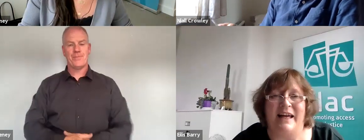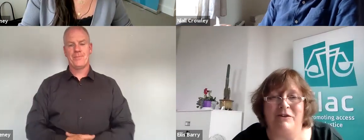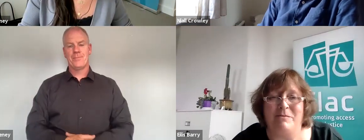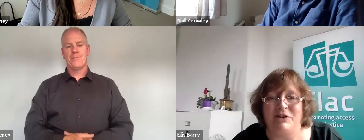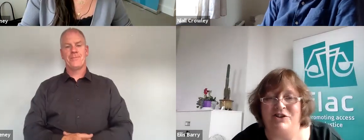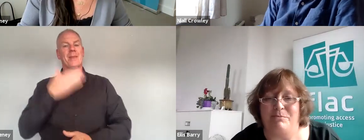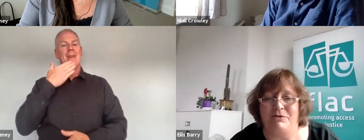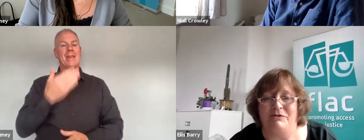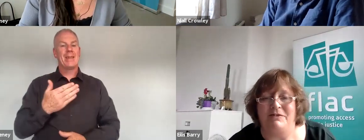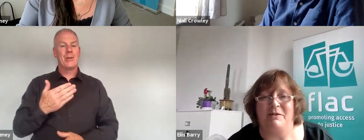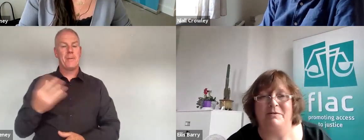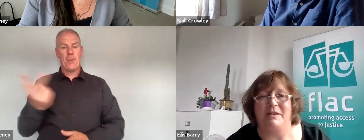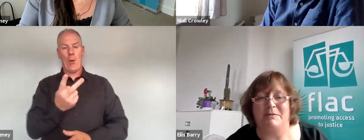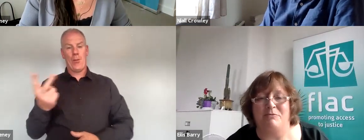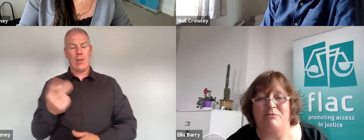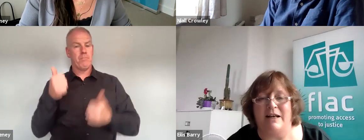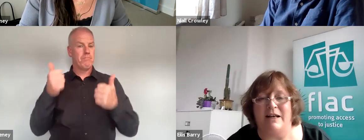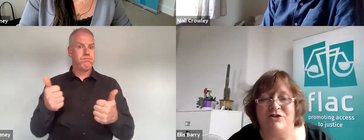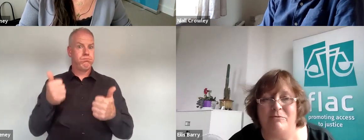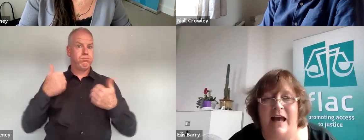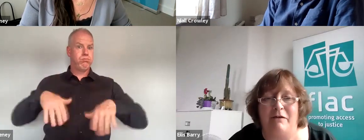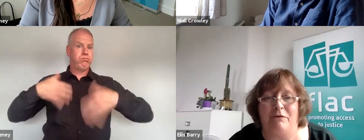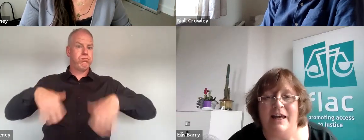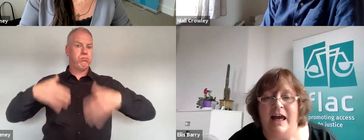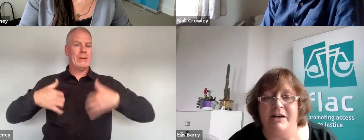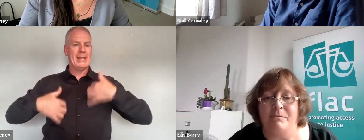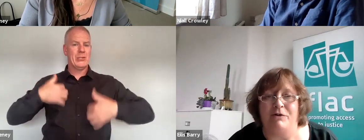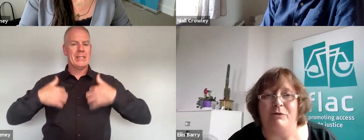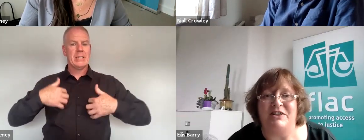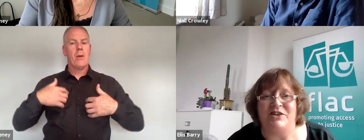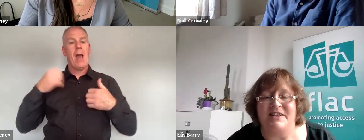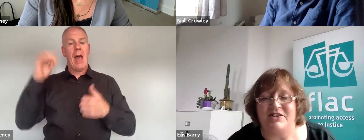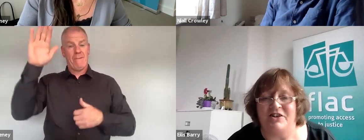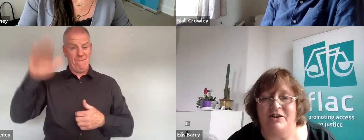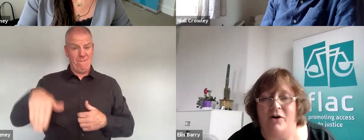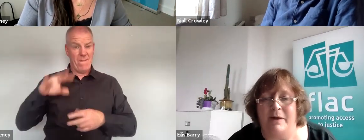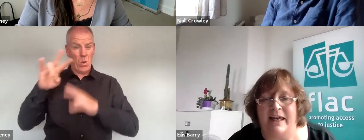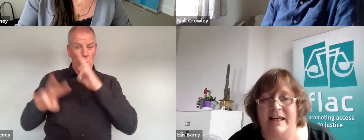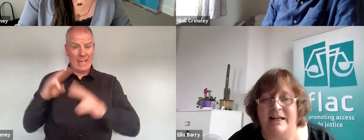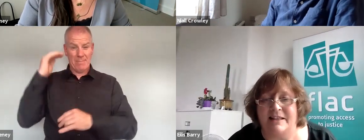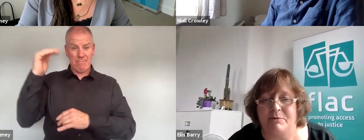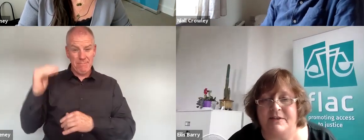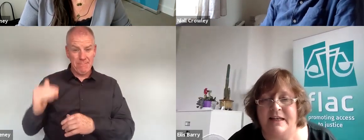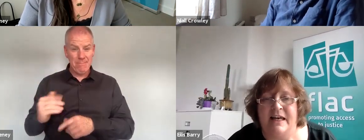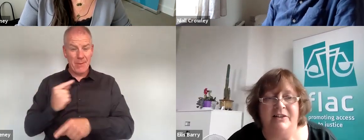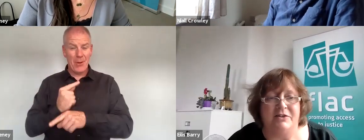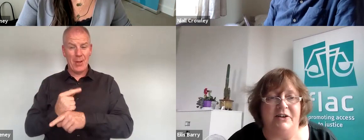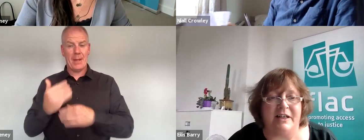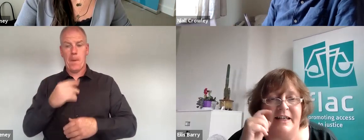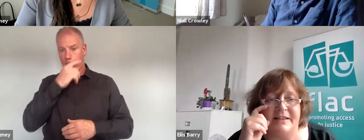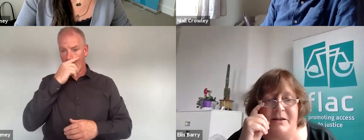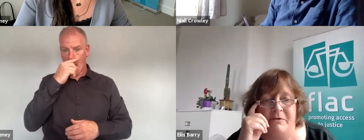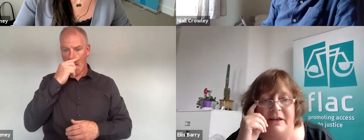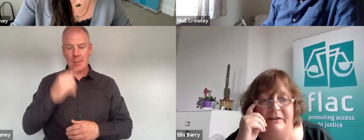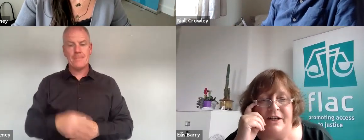thank you very much to both of you that was really interesting we have a number of questions that are coming in and I suppose to